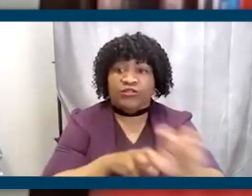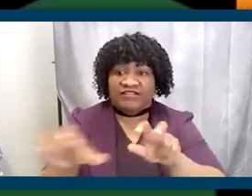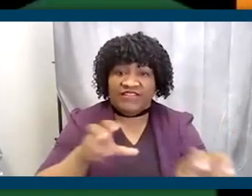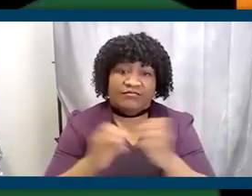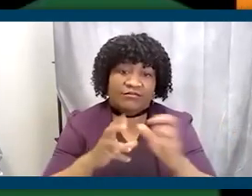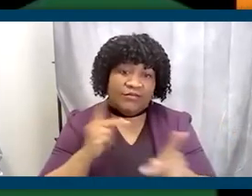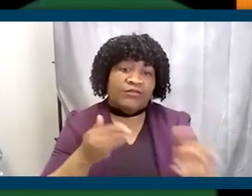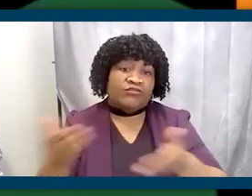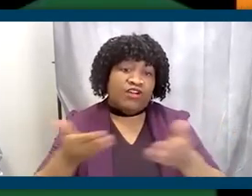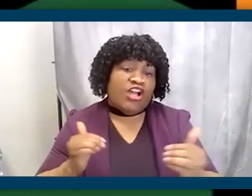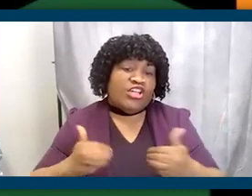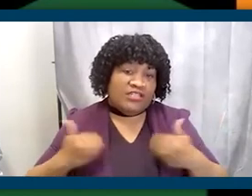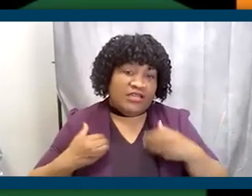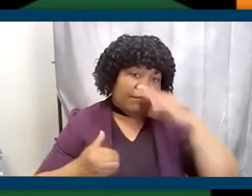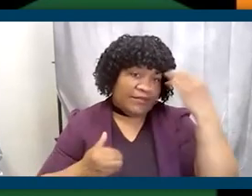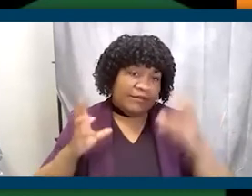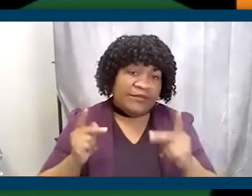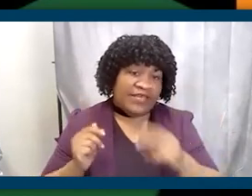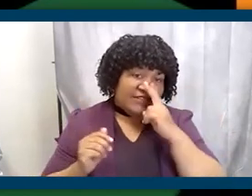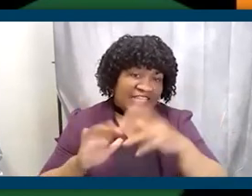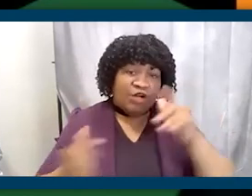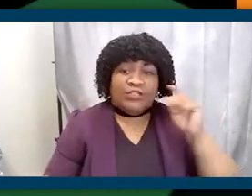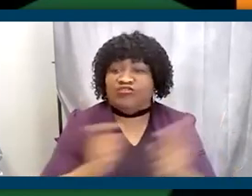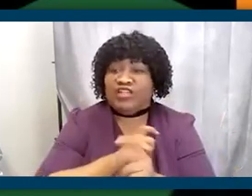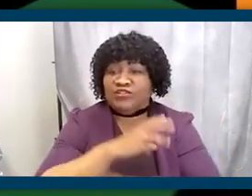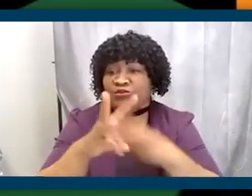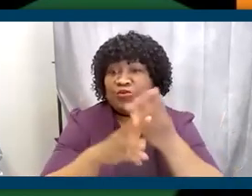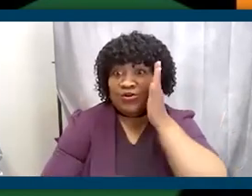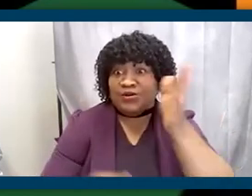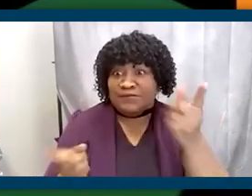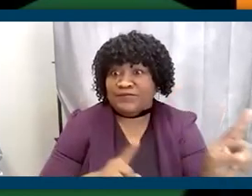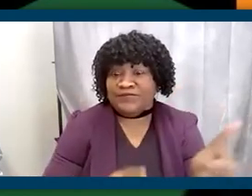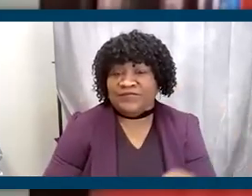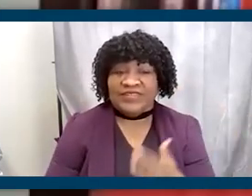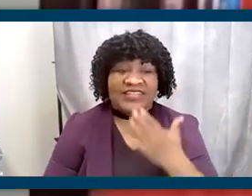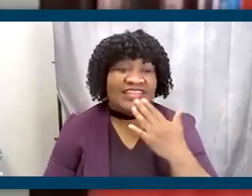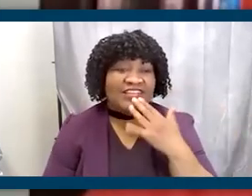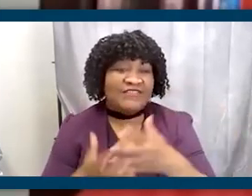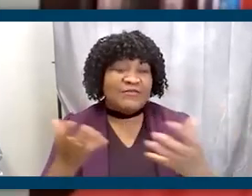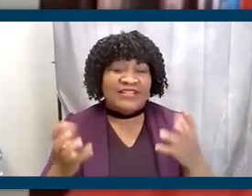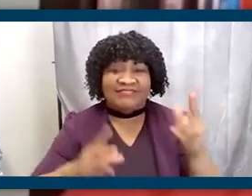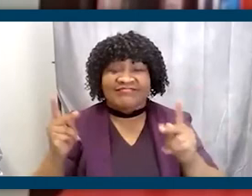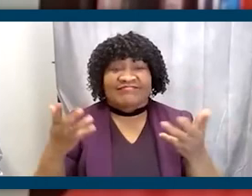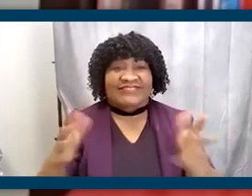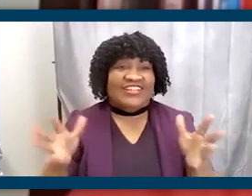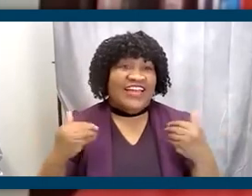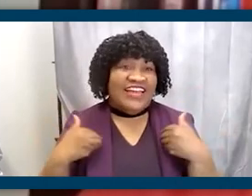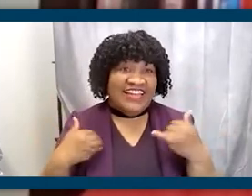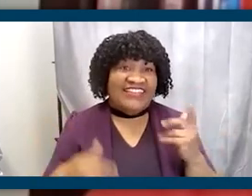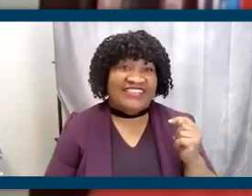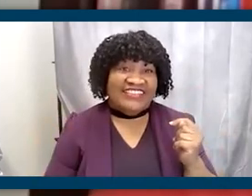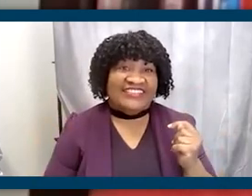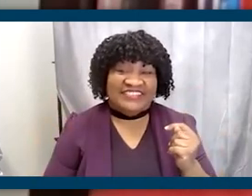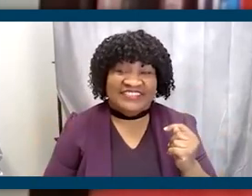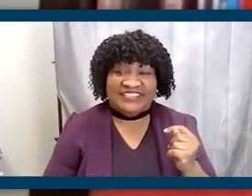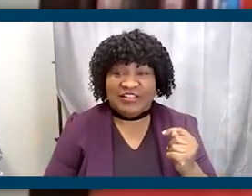hire young Black people and you will see how we change the world. Thank you very much. Well, folks, there you have it. The,